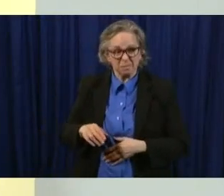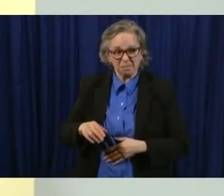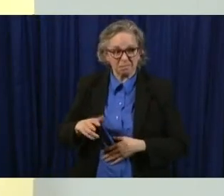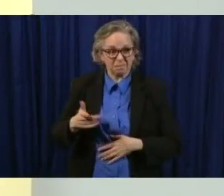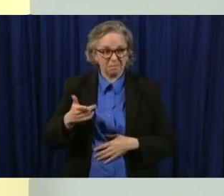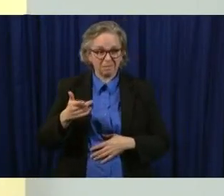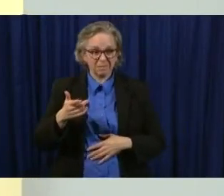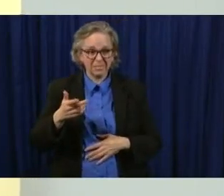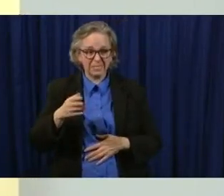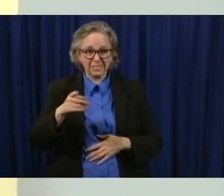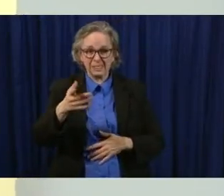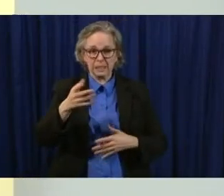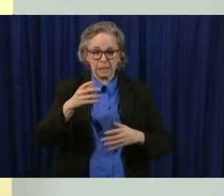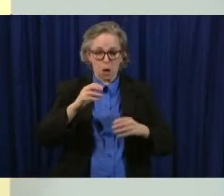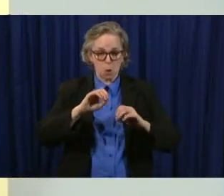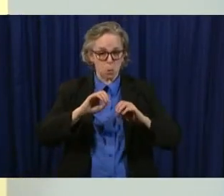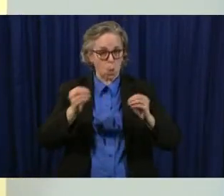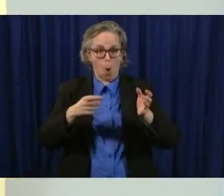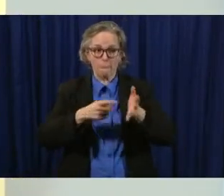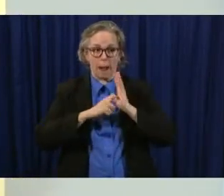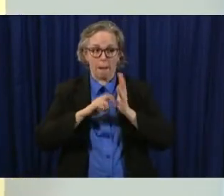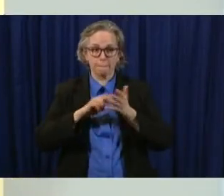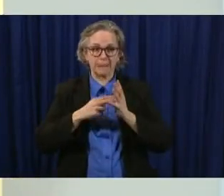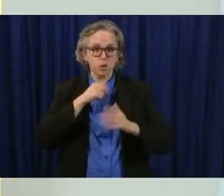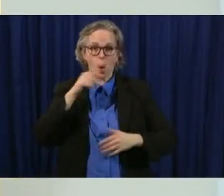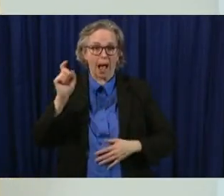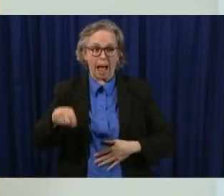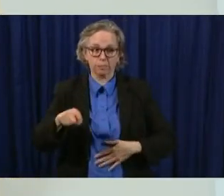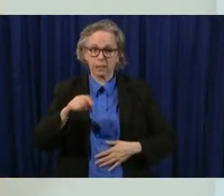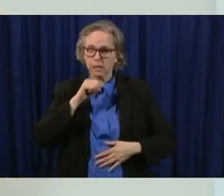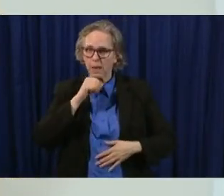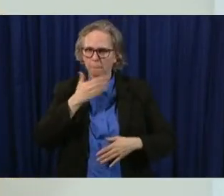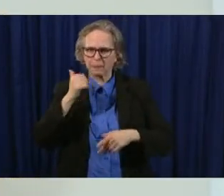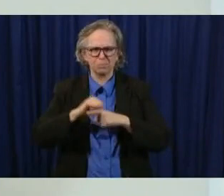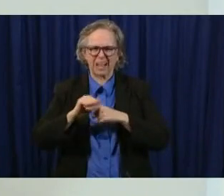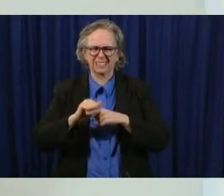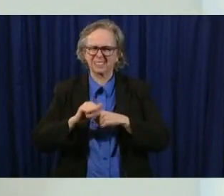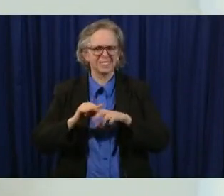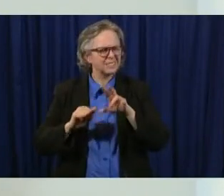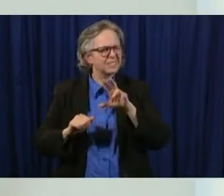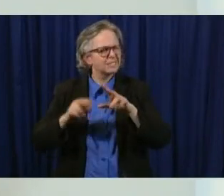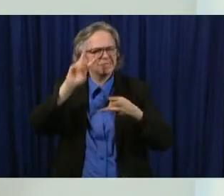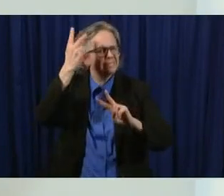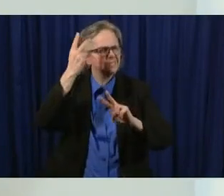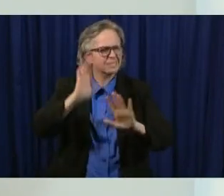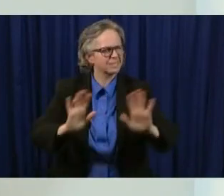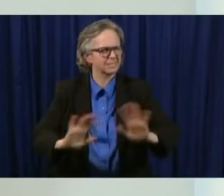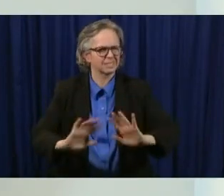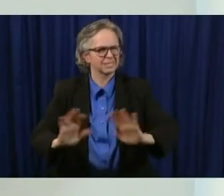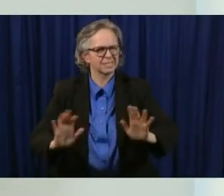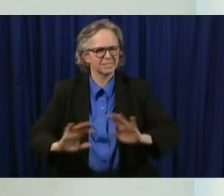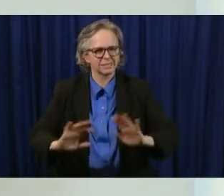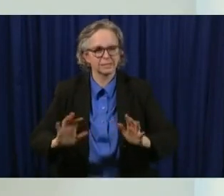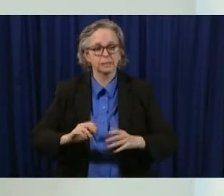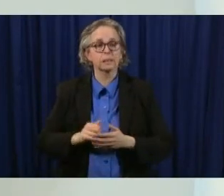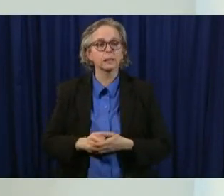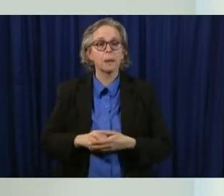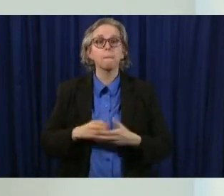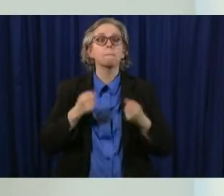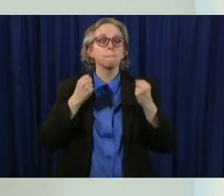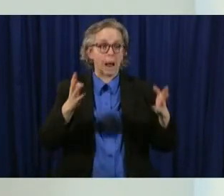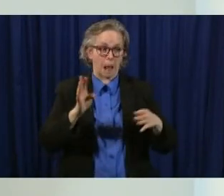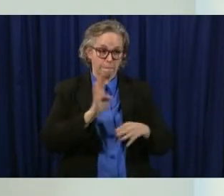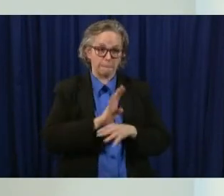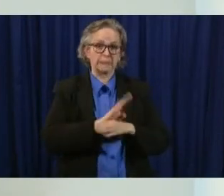not mean it's not a best practice and many businesses are doing this and will do this because they want to to